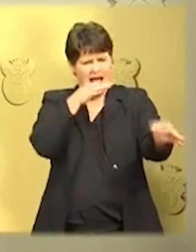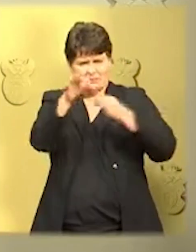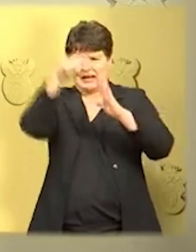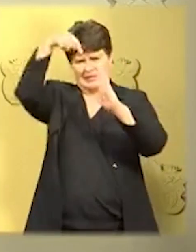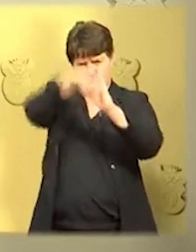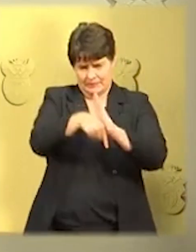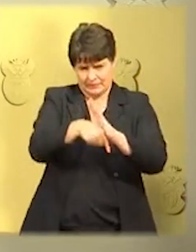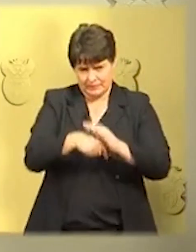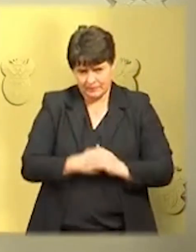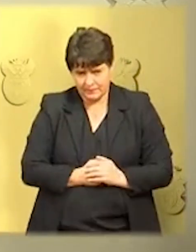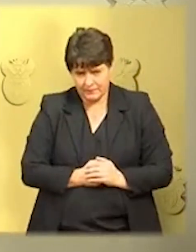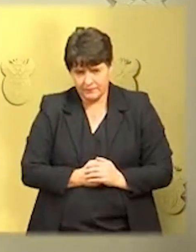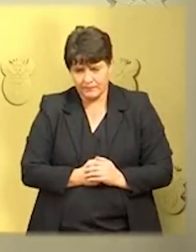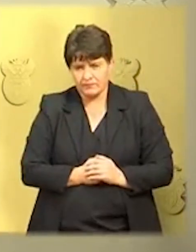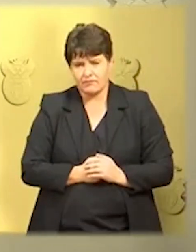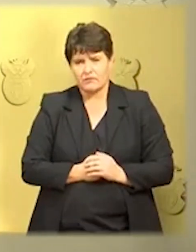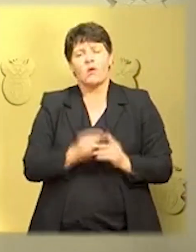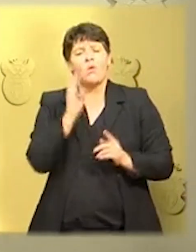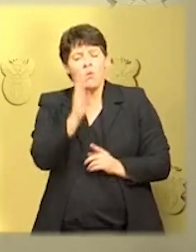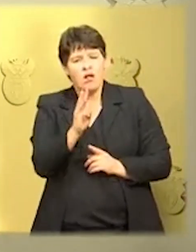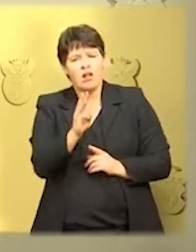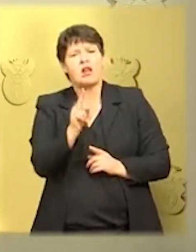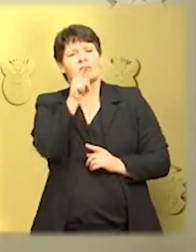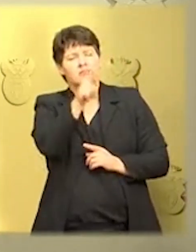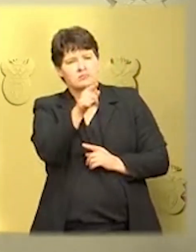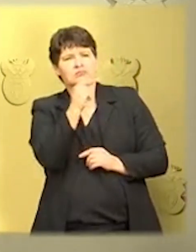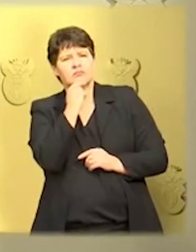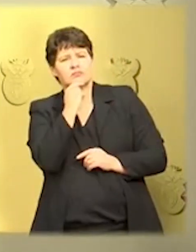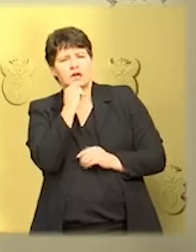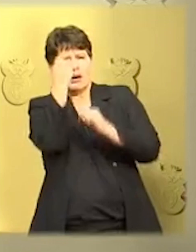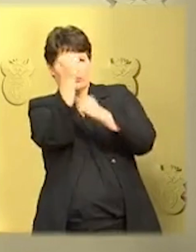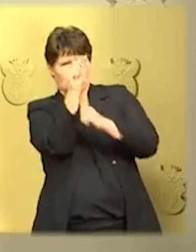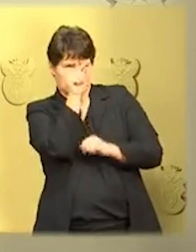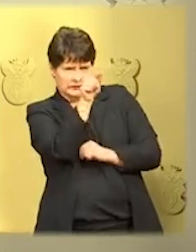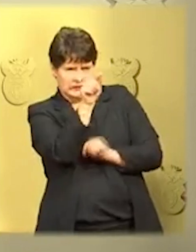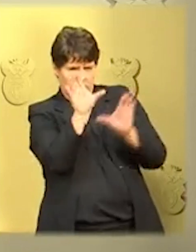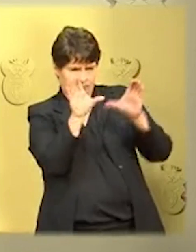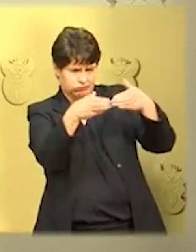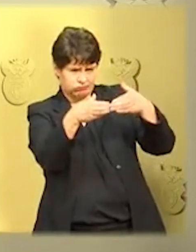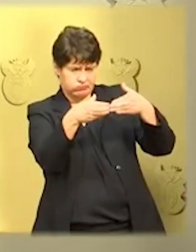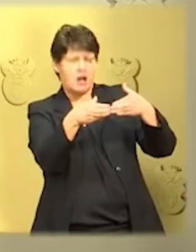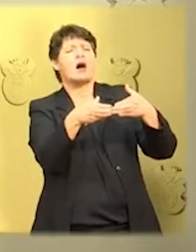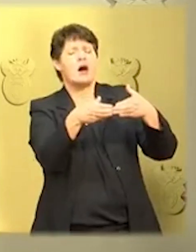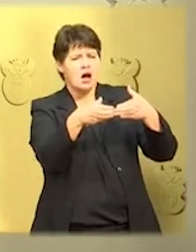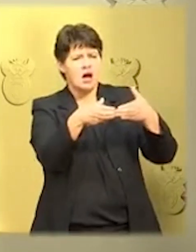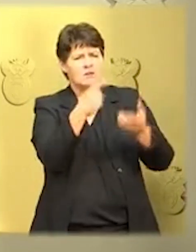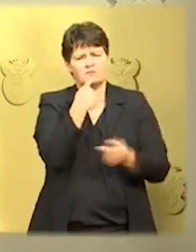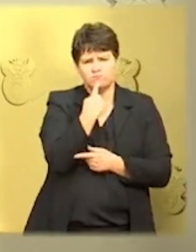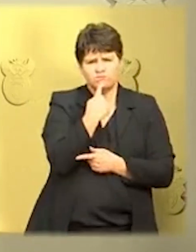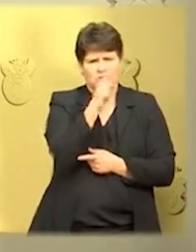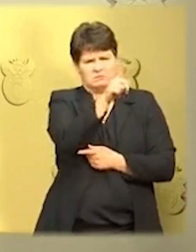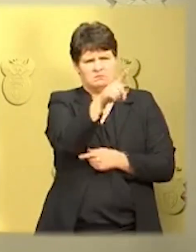bodies an opportunity to consider these details and should they wish